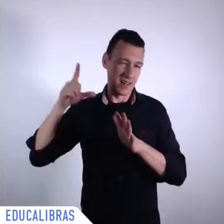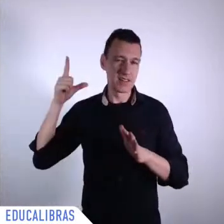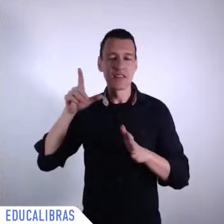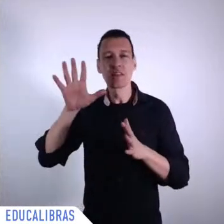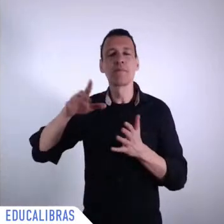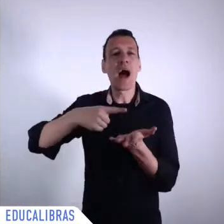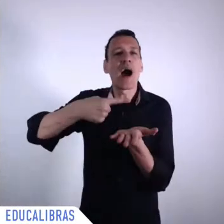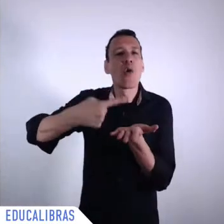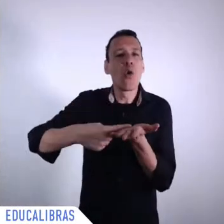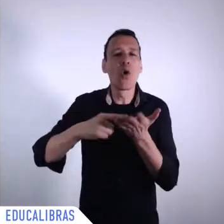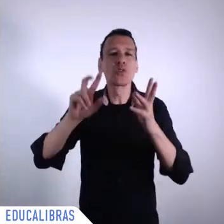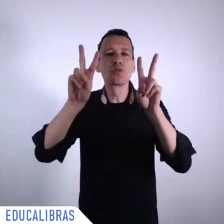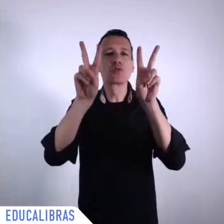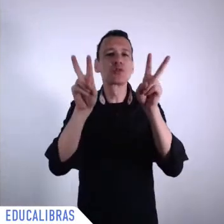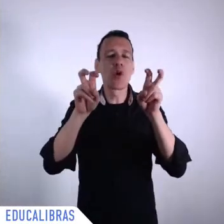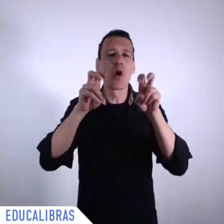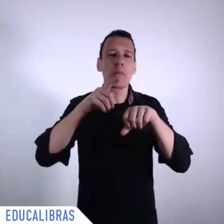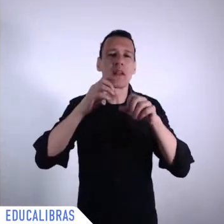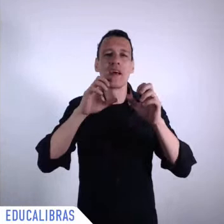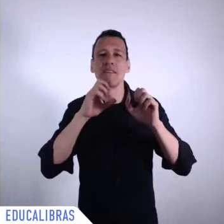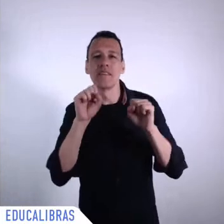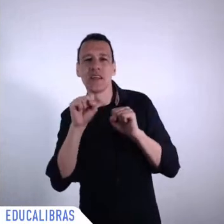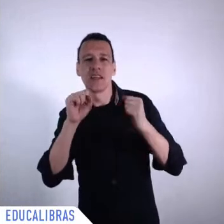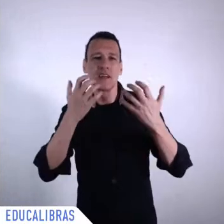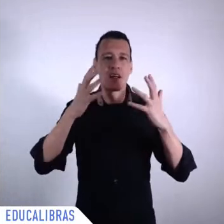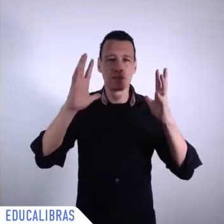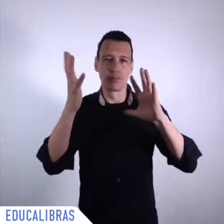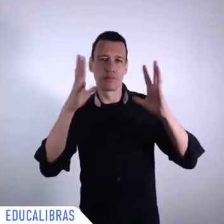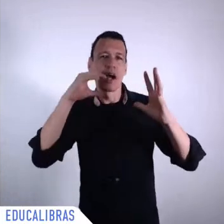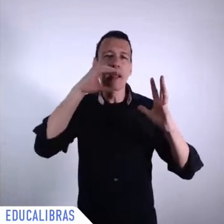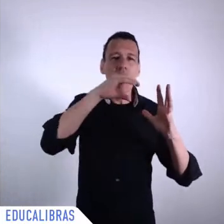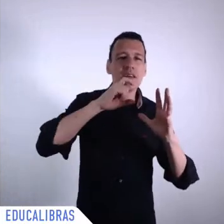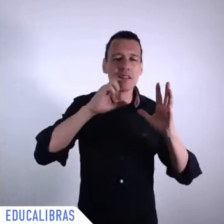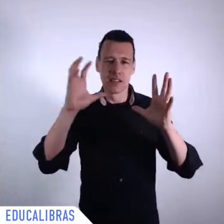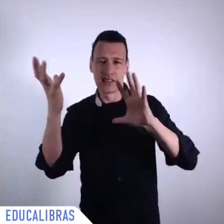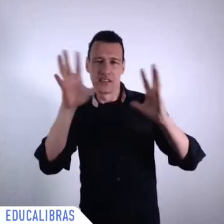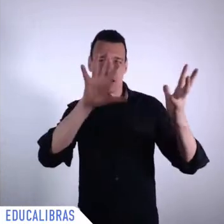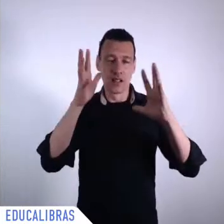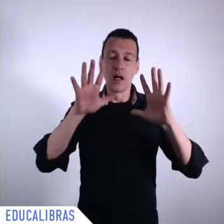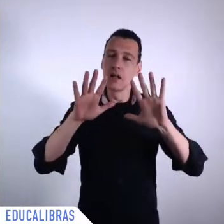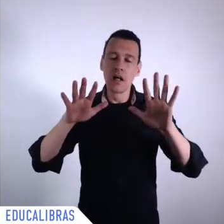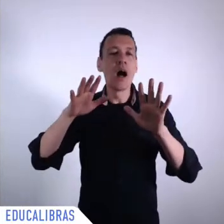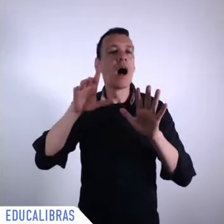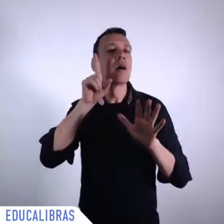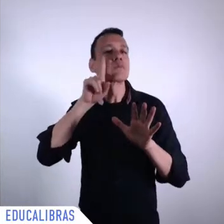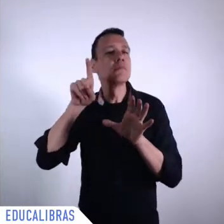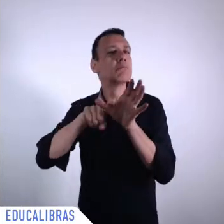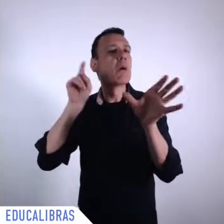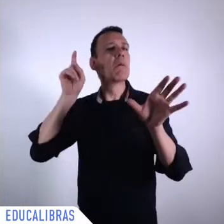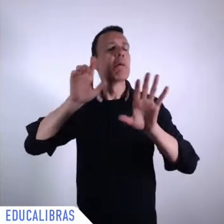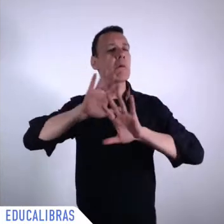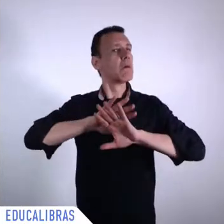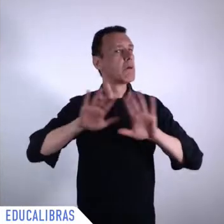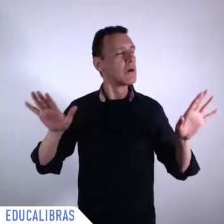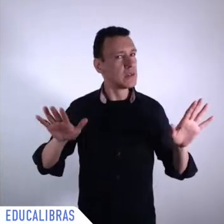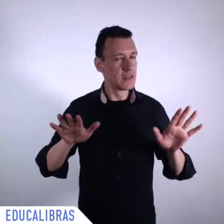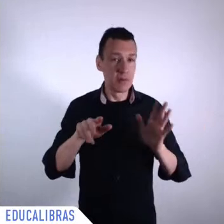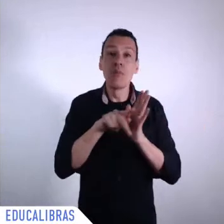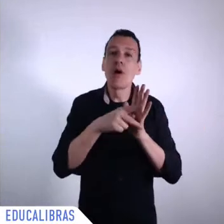unified regional block even at the sub regional level in Latin America there are tensions saying Mercosur between